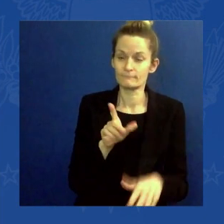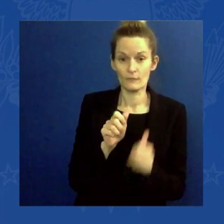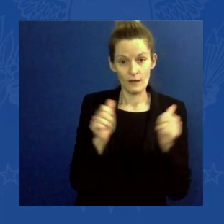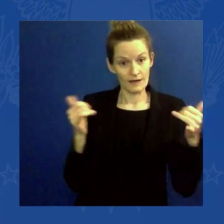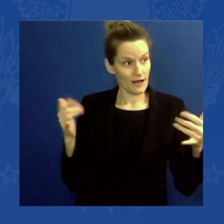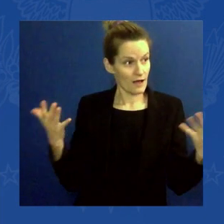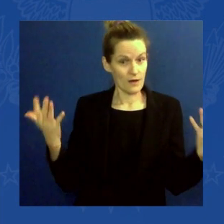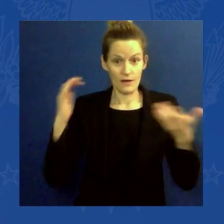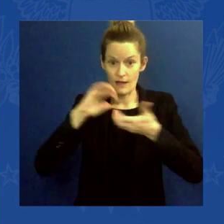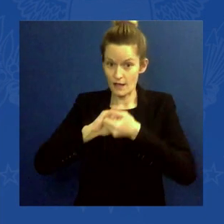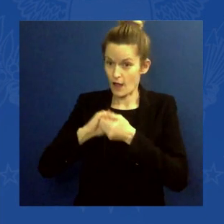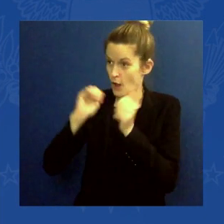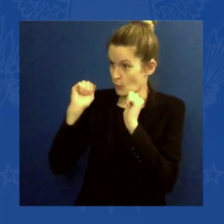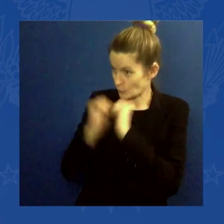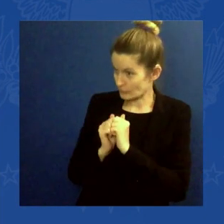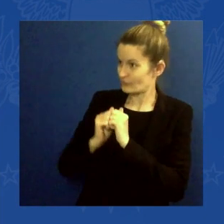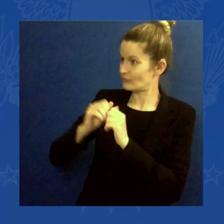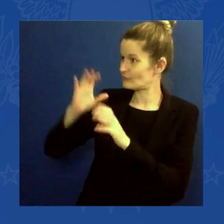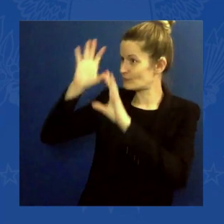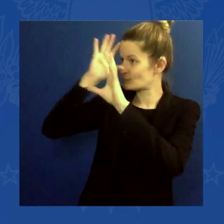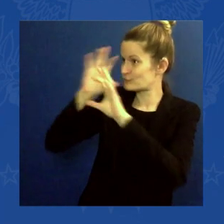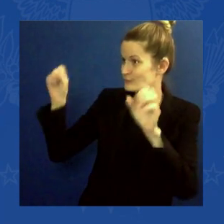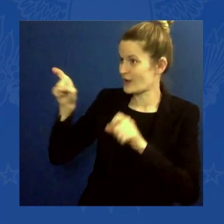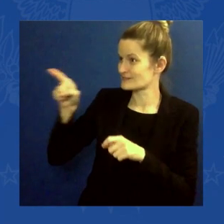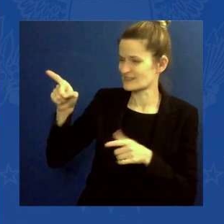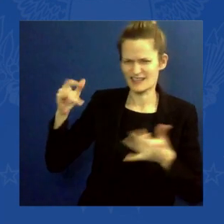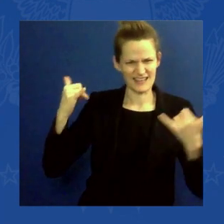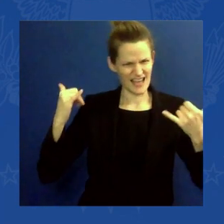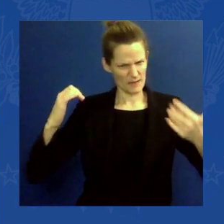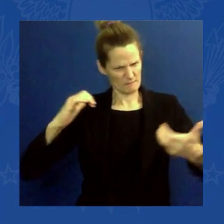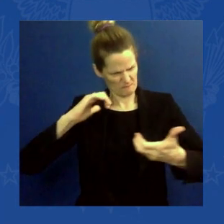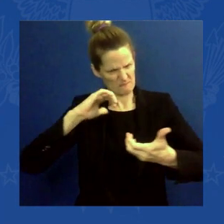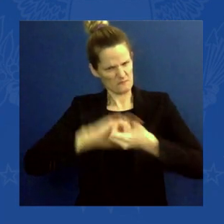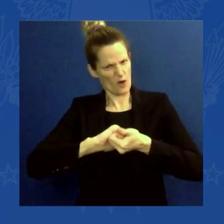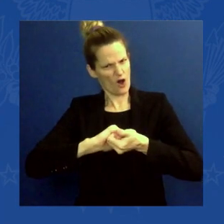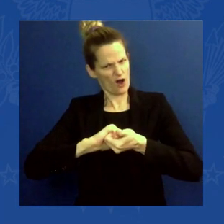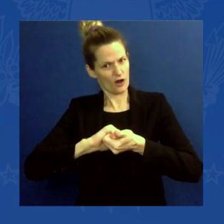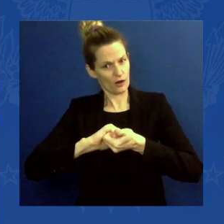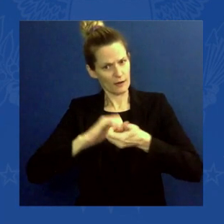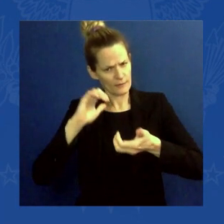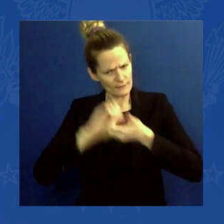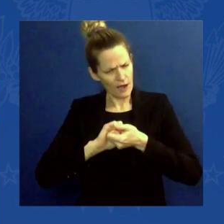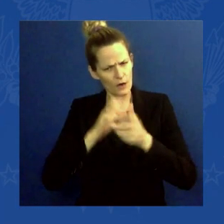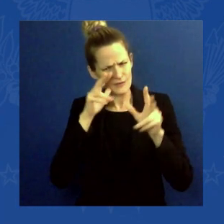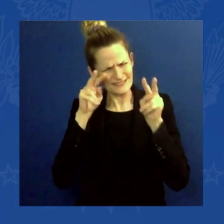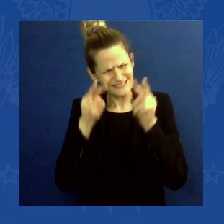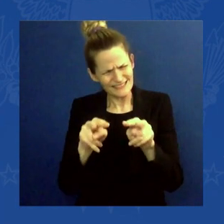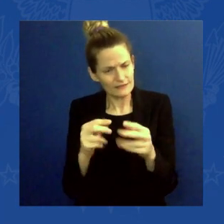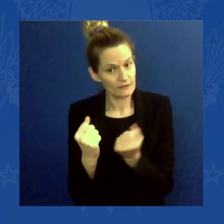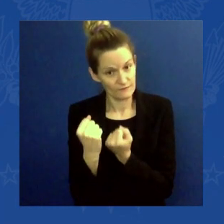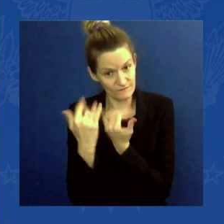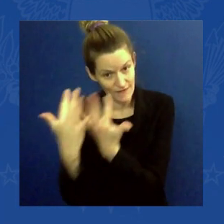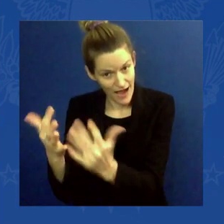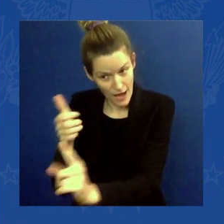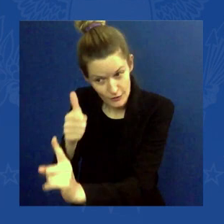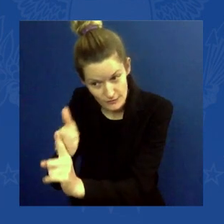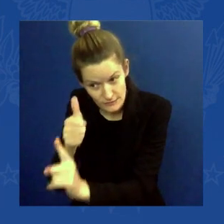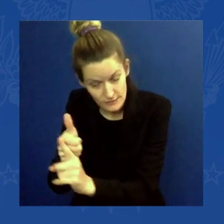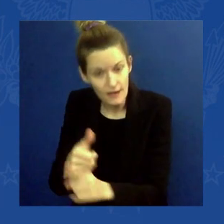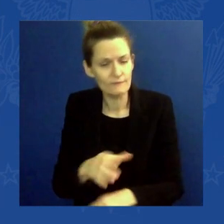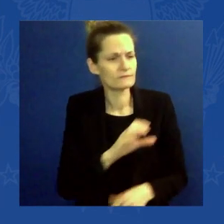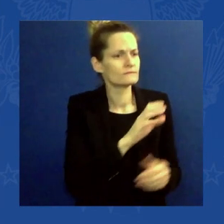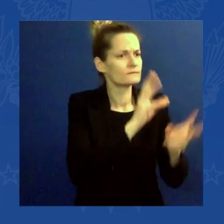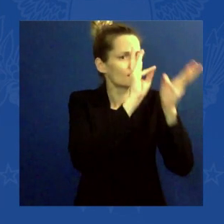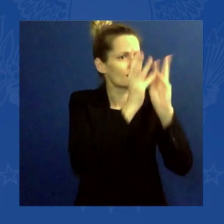challenges of wildfires. And so, Mr. President, I'm just honored that you're here. We are all blessed, 40 million